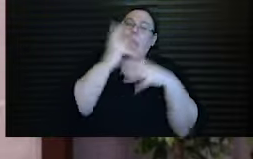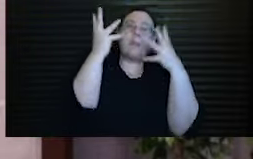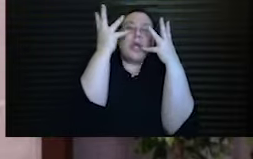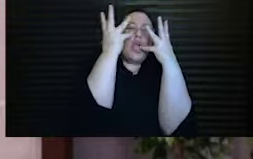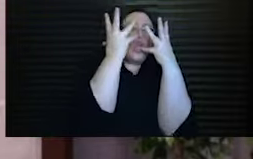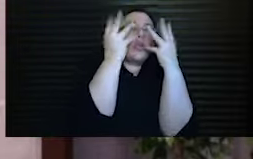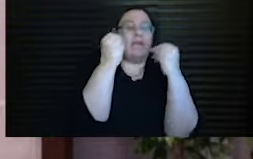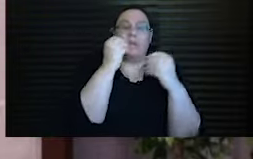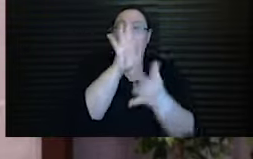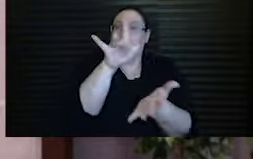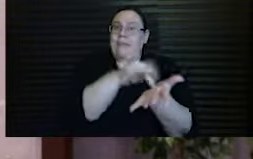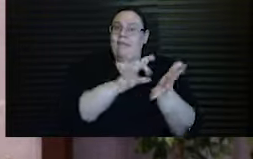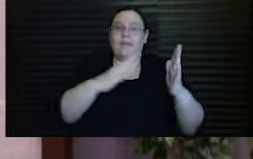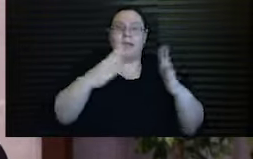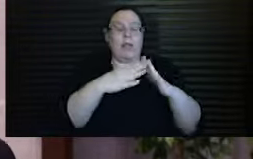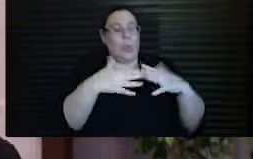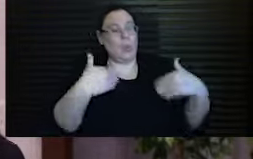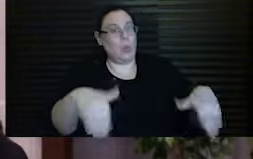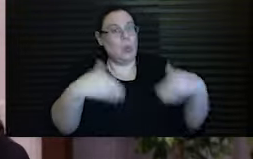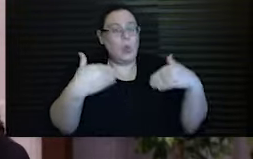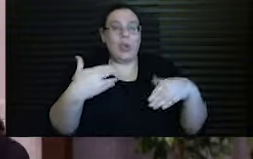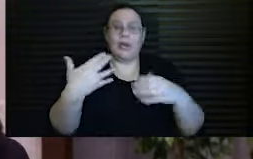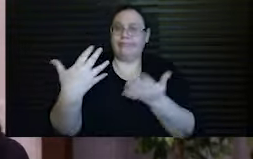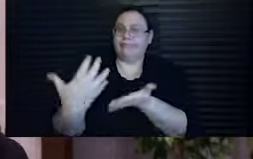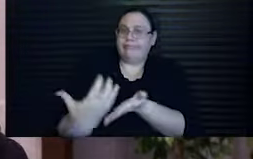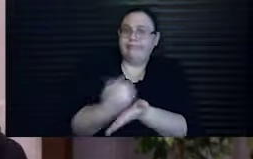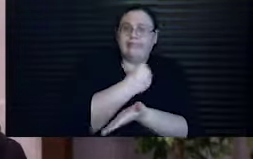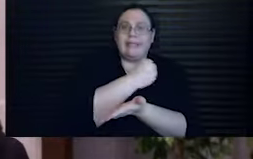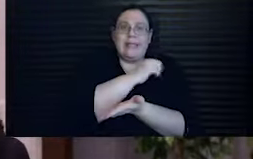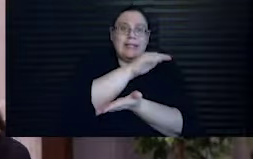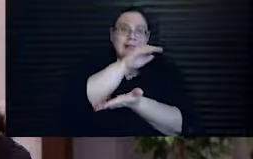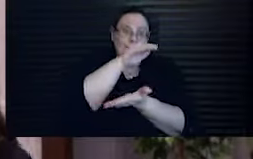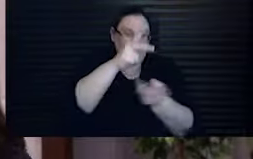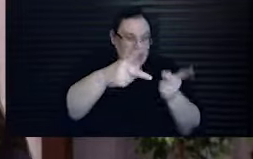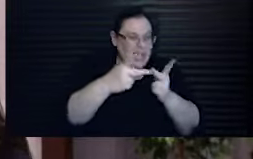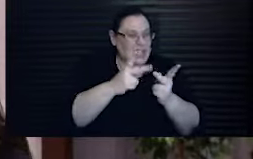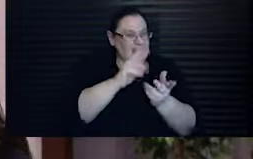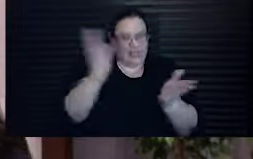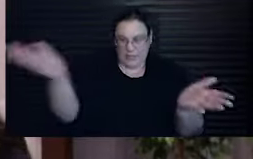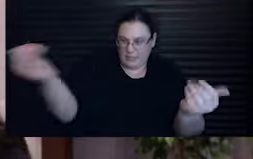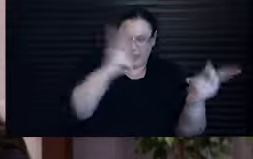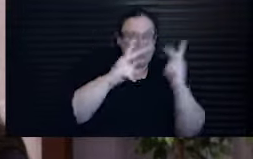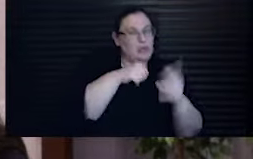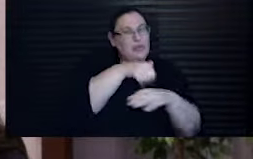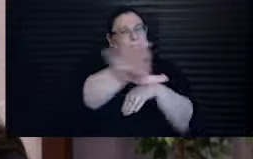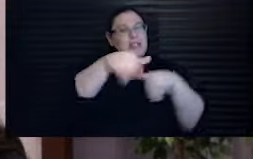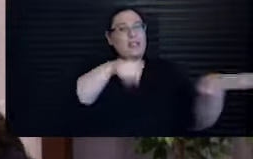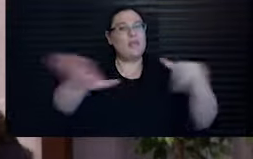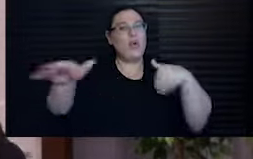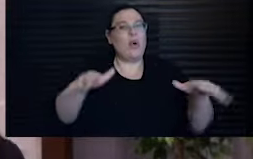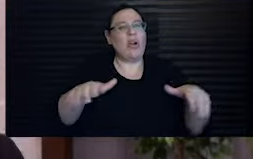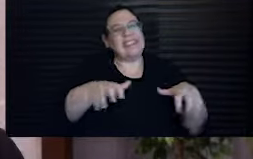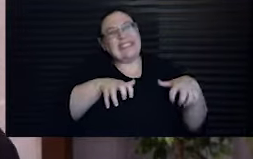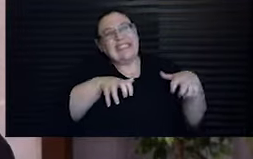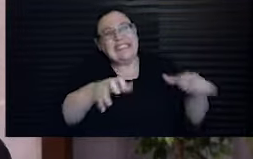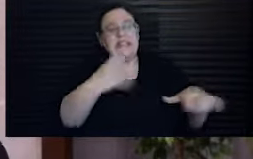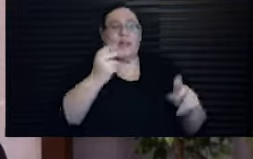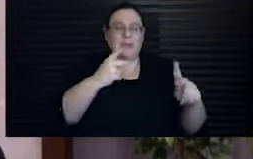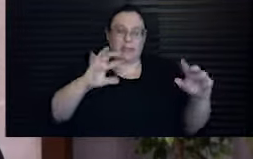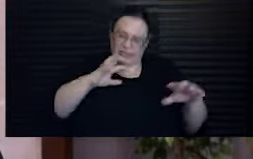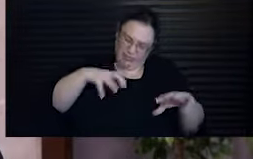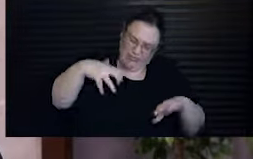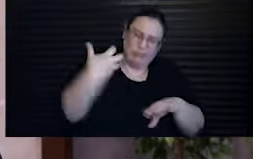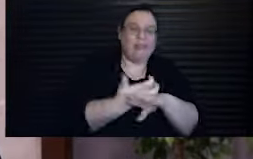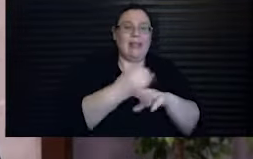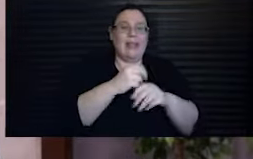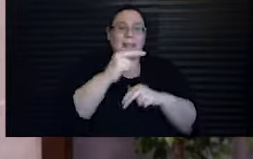of this town. And it was used during that time as a center for deportation. Thousands of Jews were crammed into that